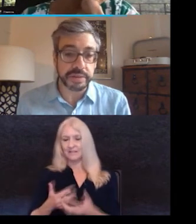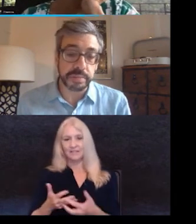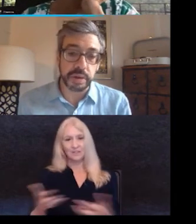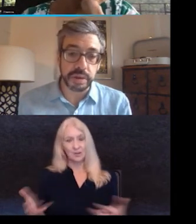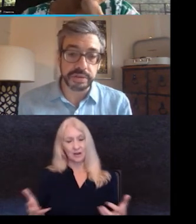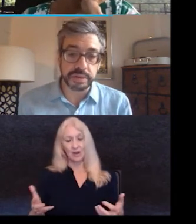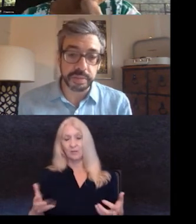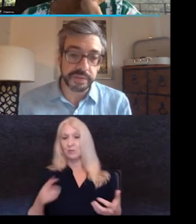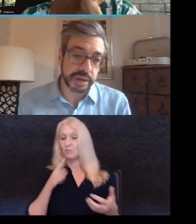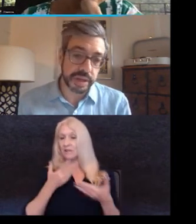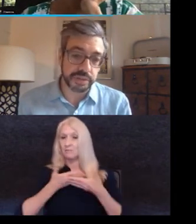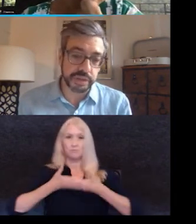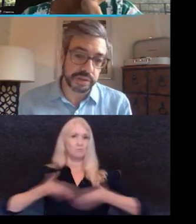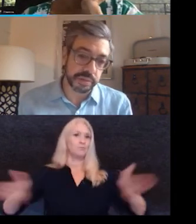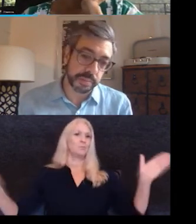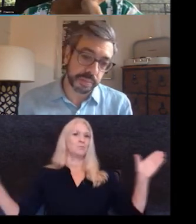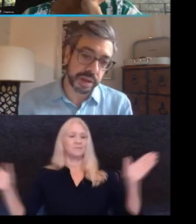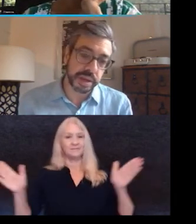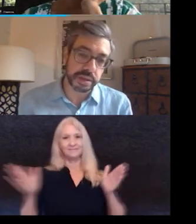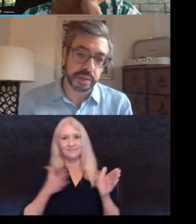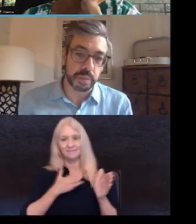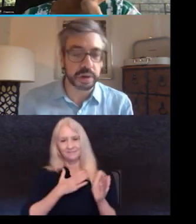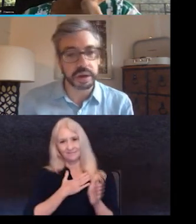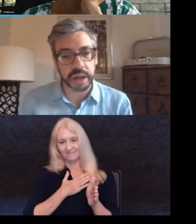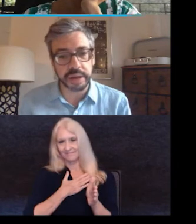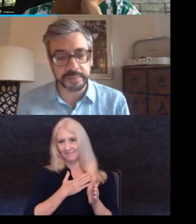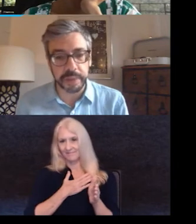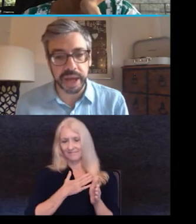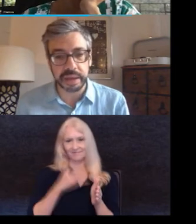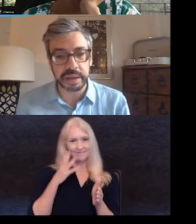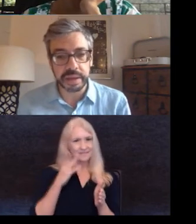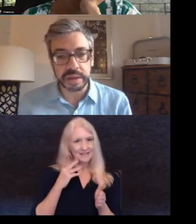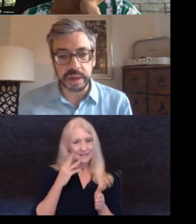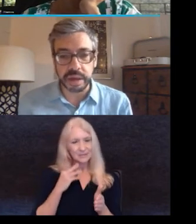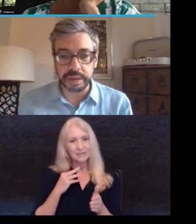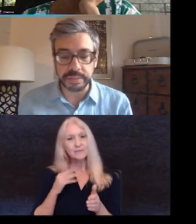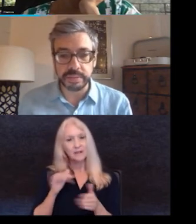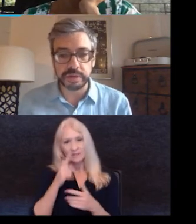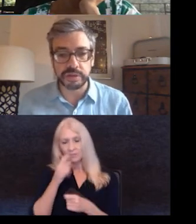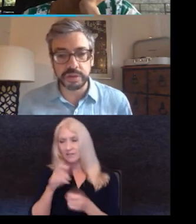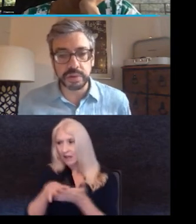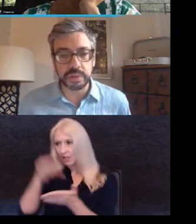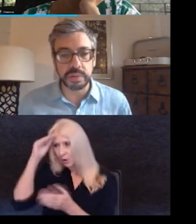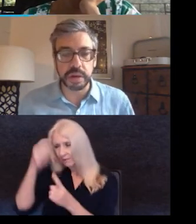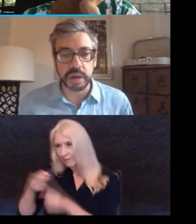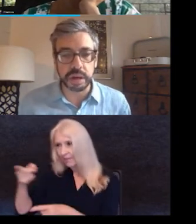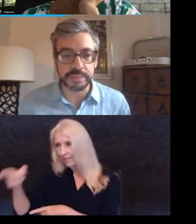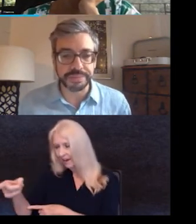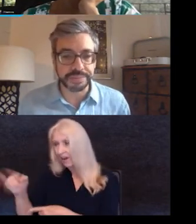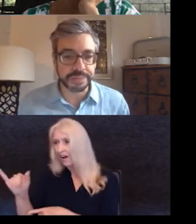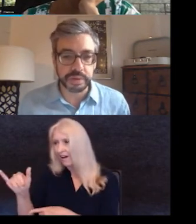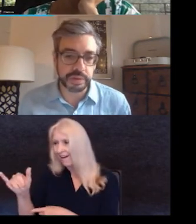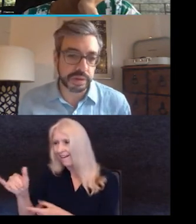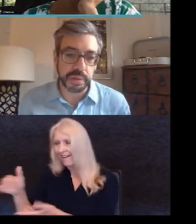my horizon, but also it's been very interesting to bring the work kind of back, um, to, um,